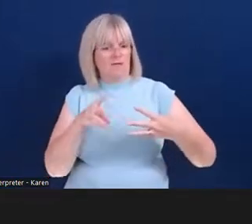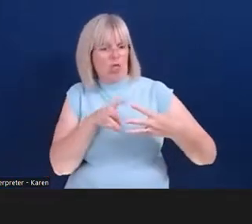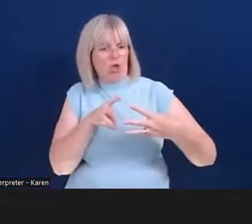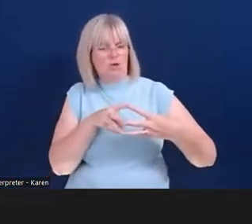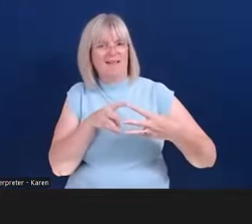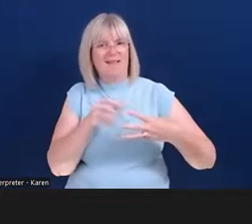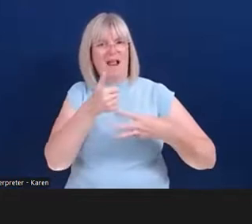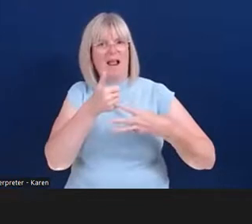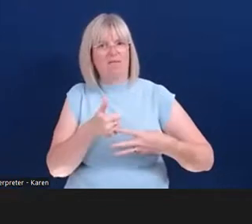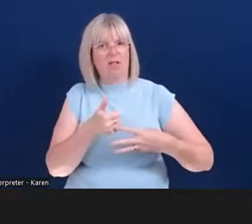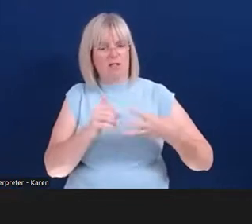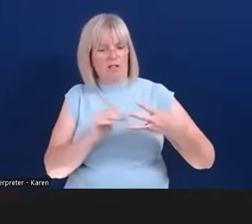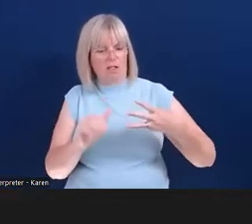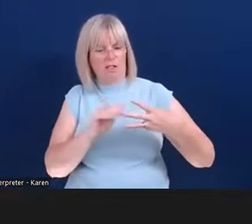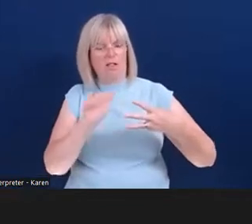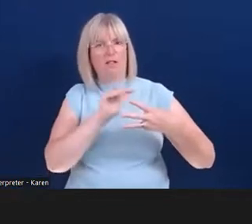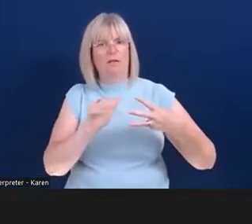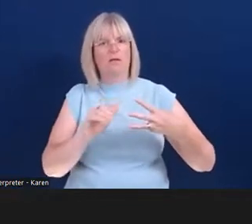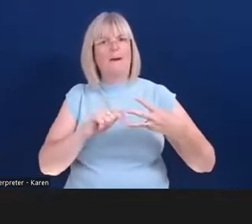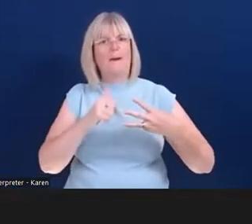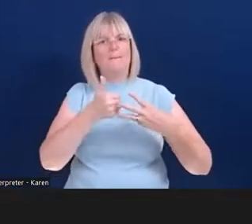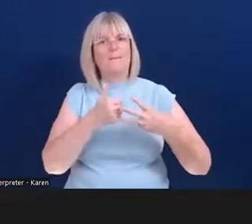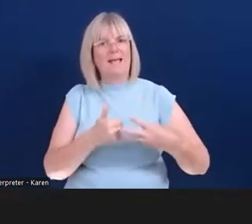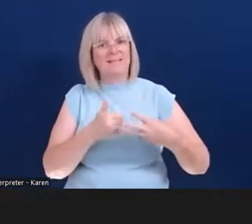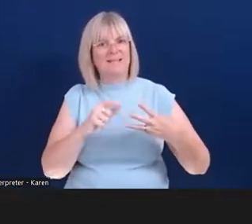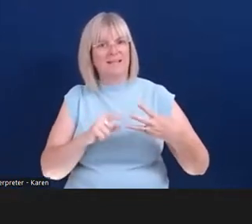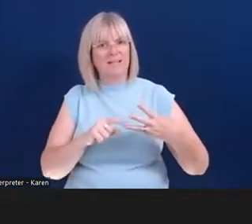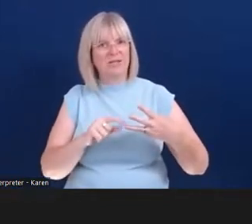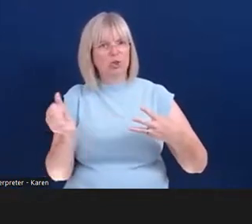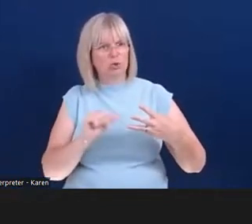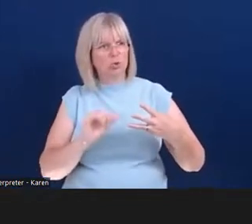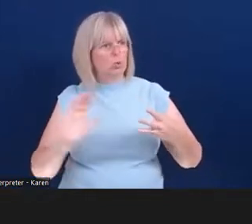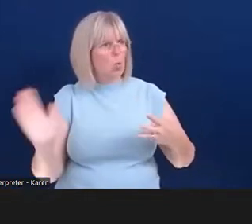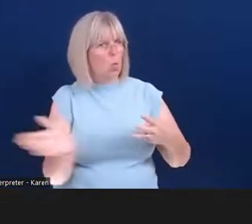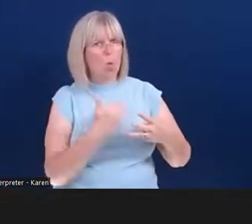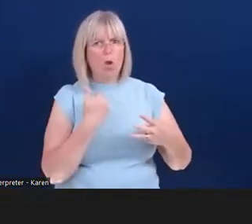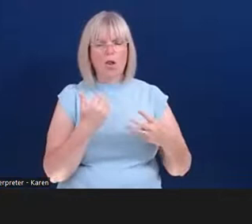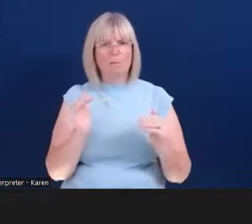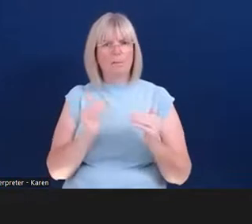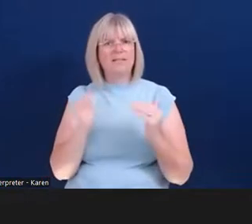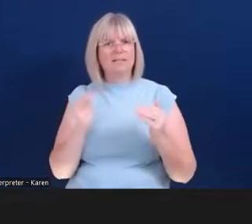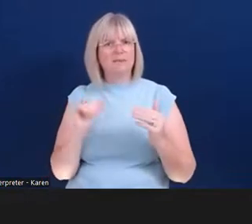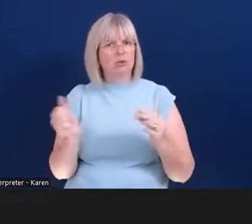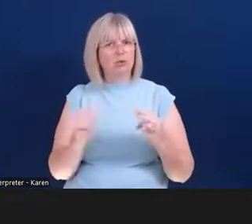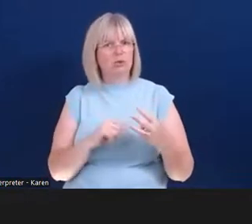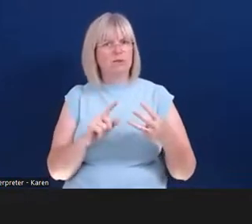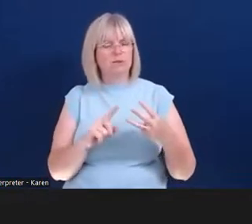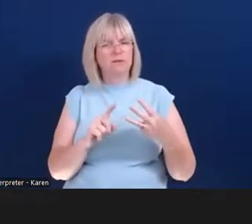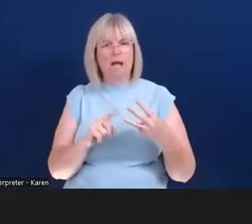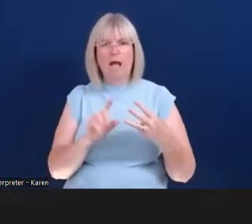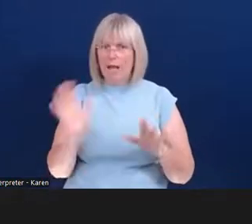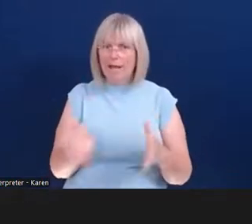already be meeting. And I would encourage them to sort of look into the schemes of IDEA and try and sign up to it.